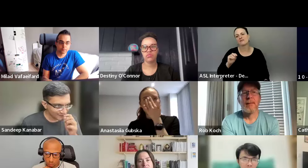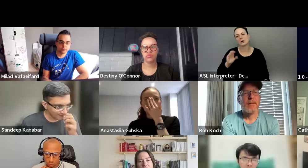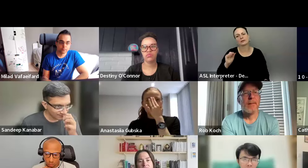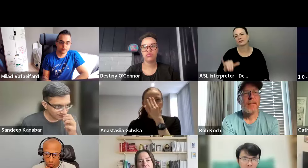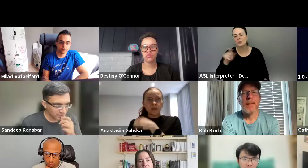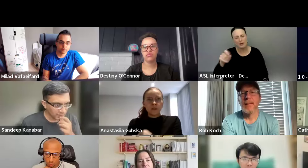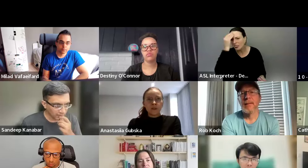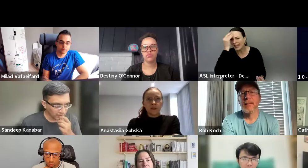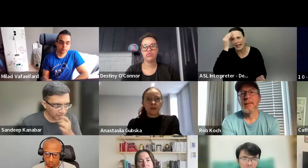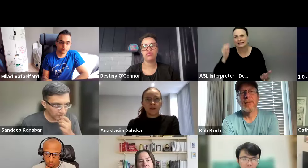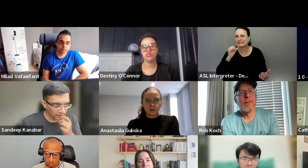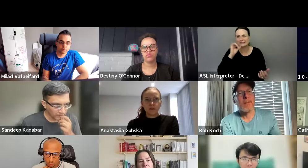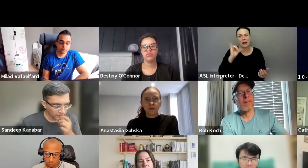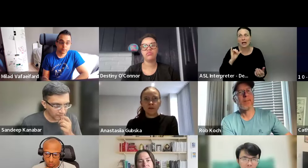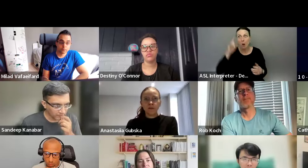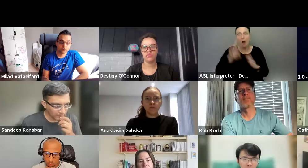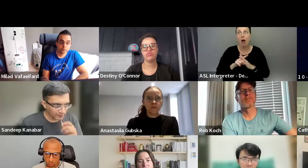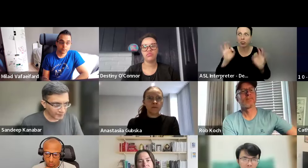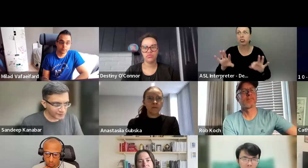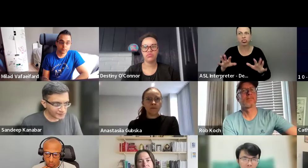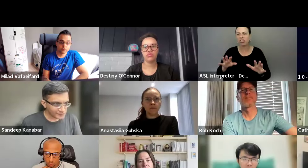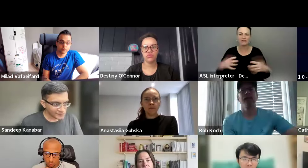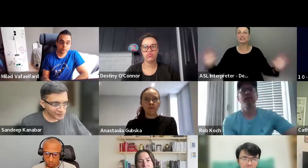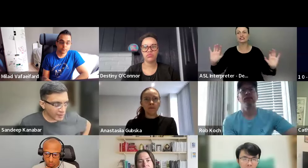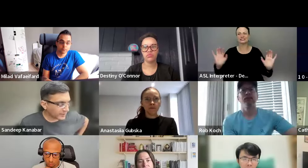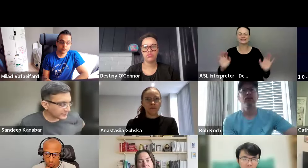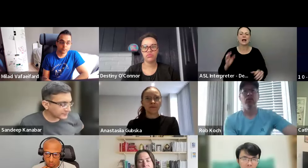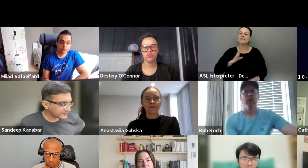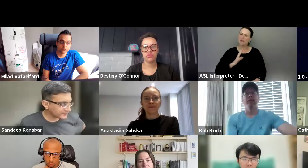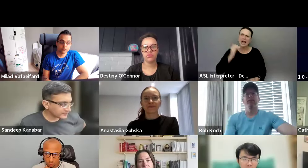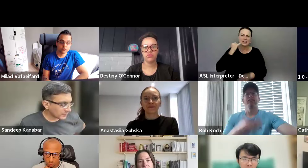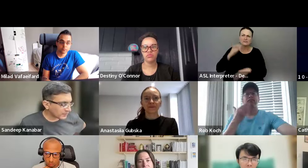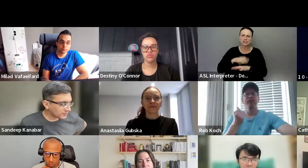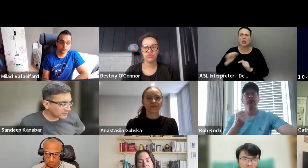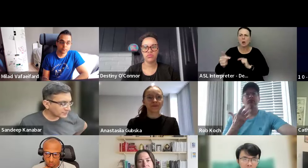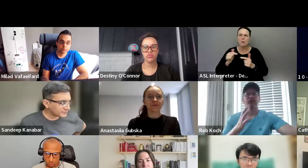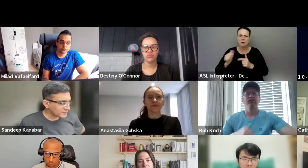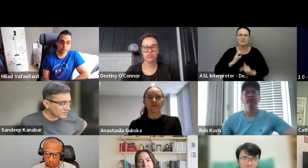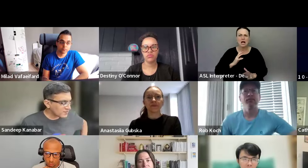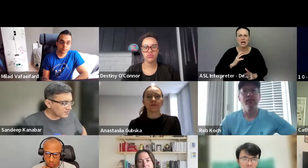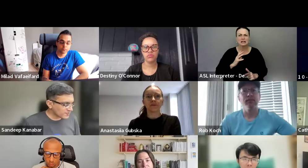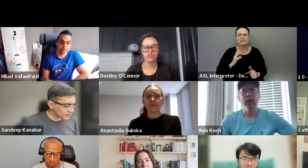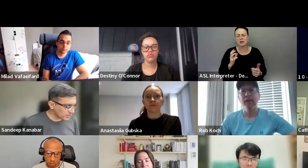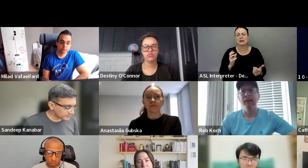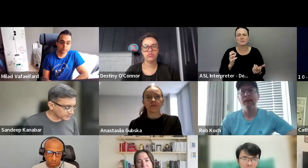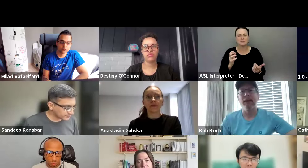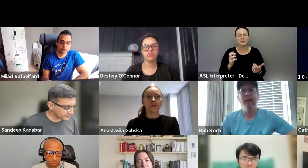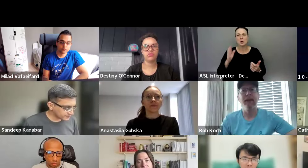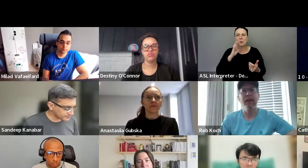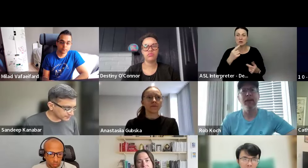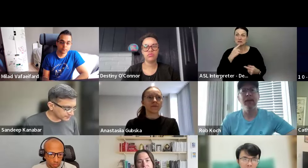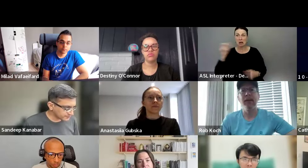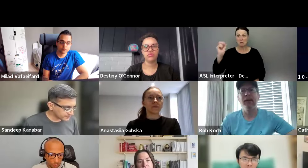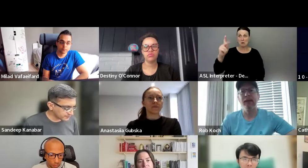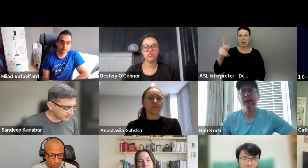something where you're just like, you know, so I think it's fine if it's slow, you know, it's like, it has, it will, we'll say, okay,